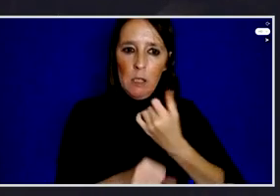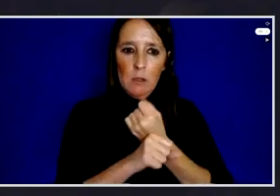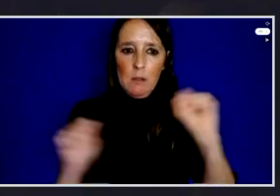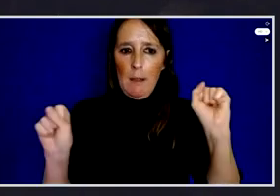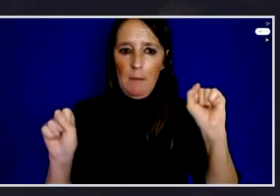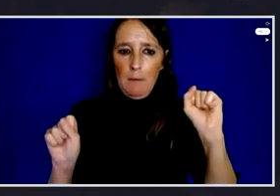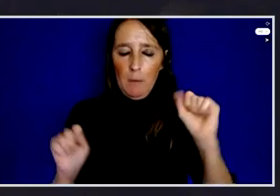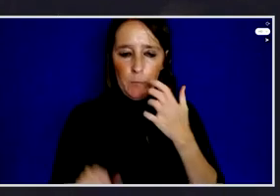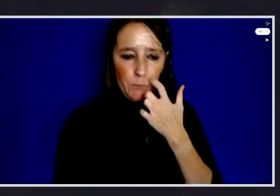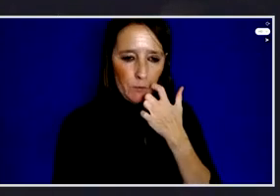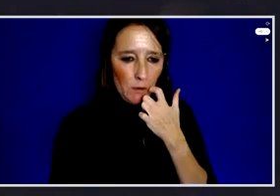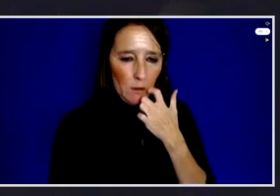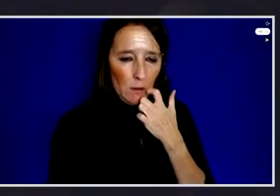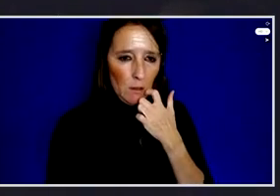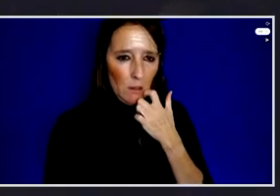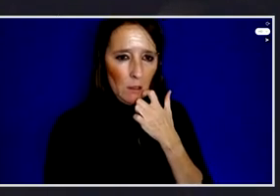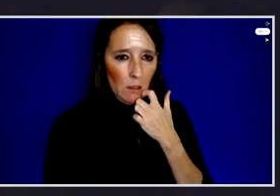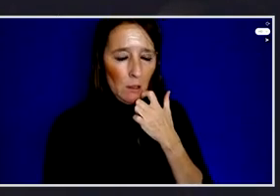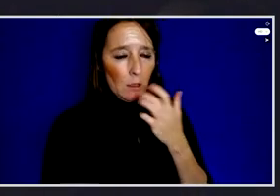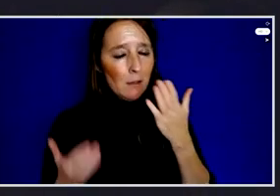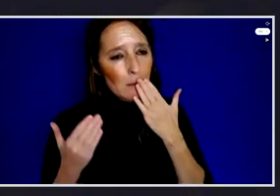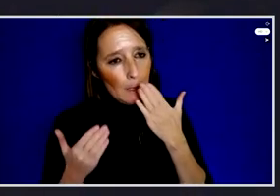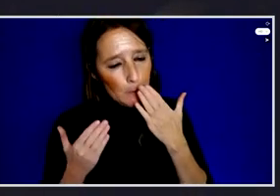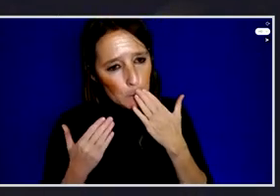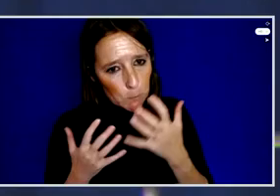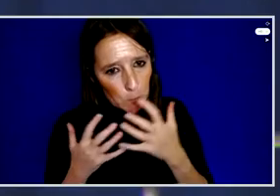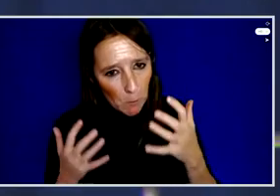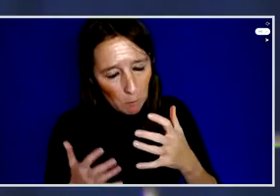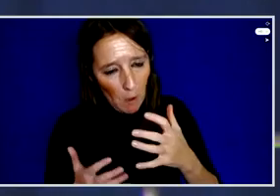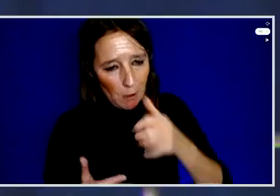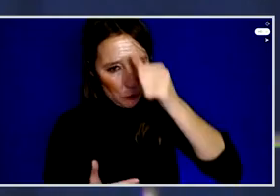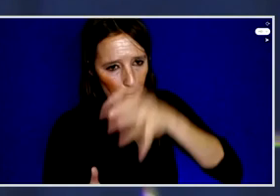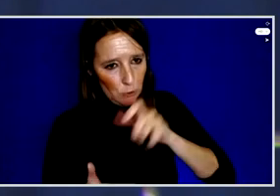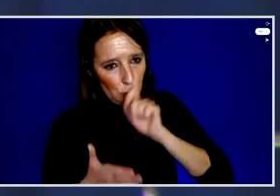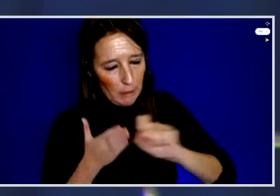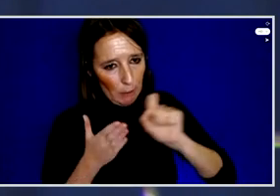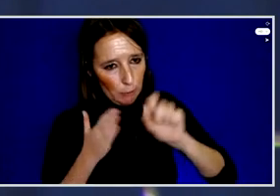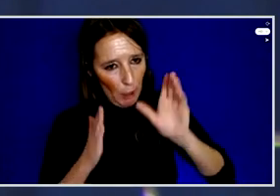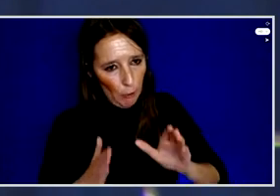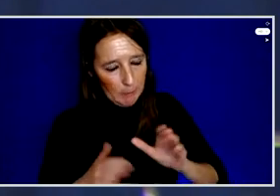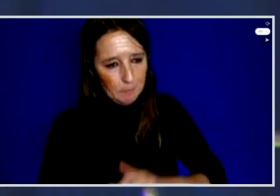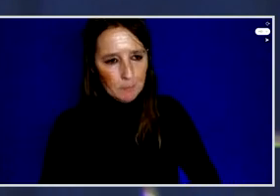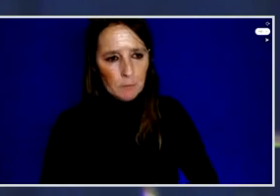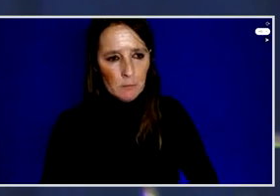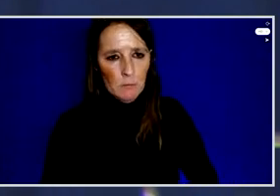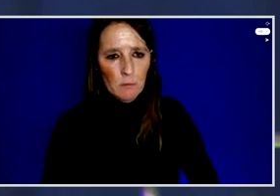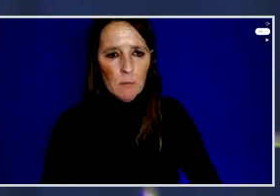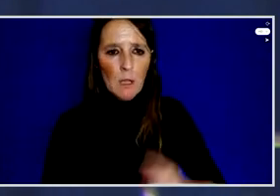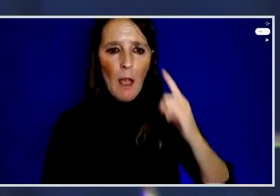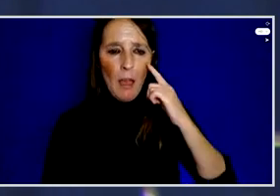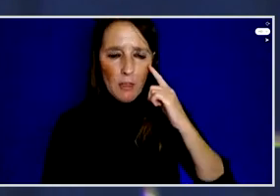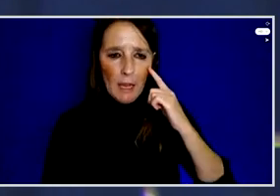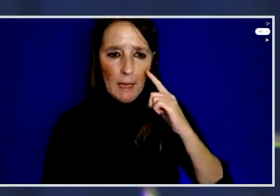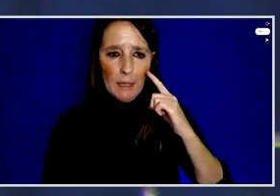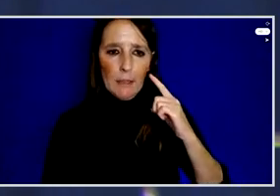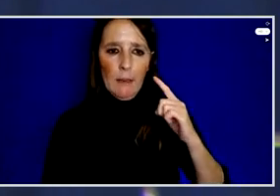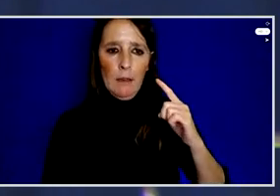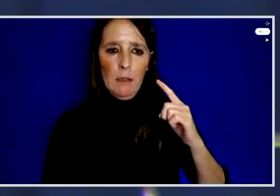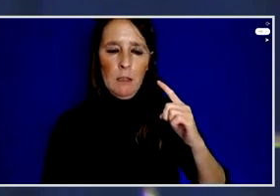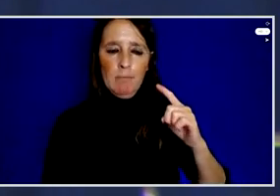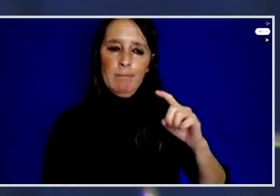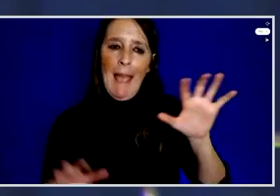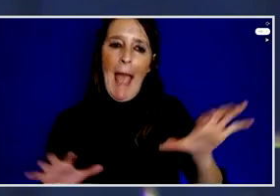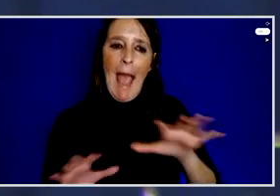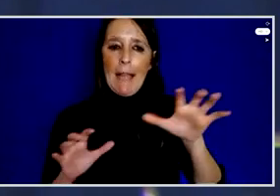Thank you very much, Secretary. I think activists both at the global